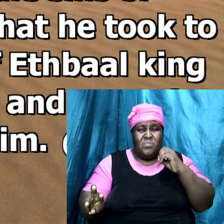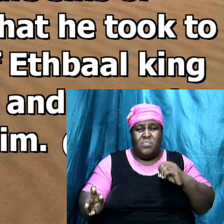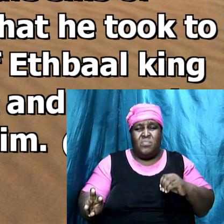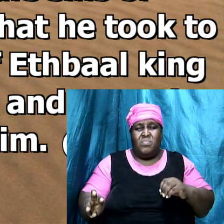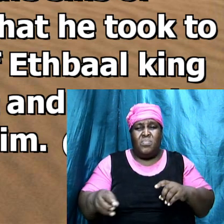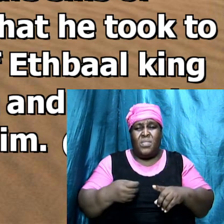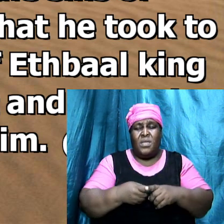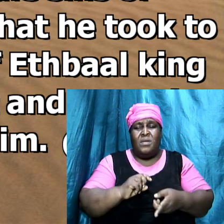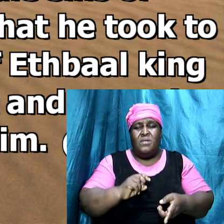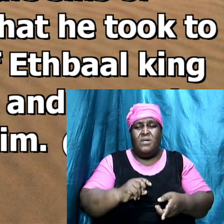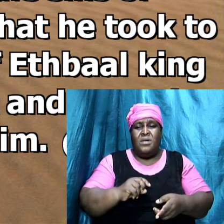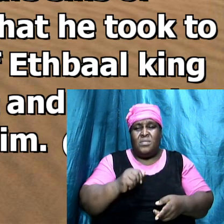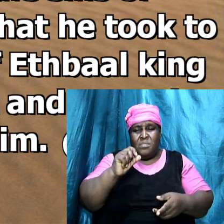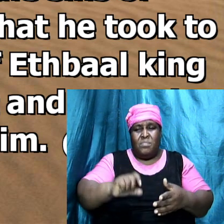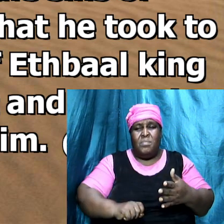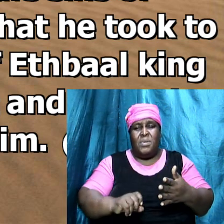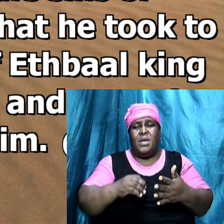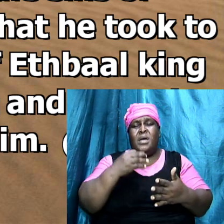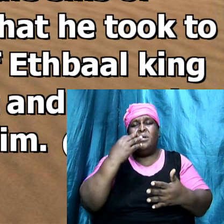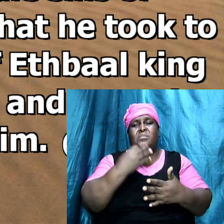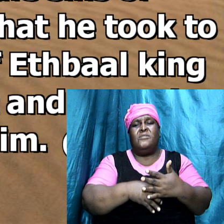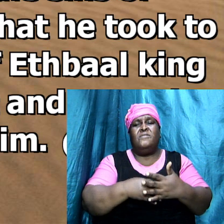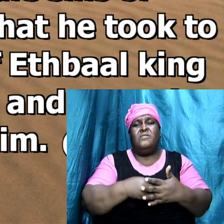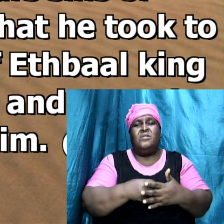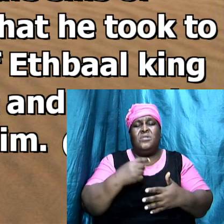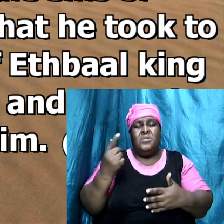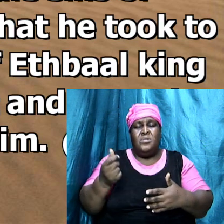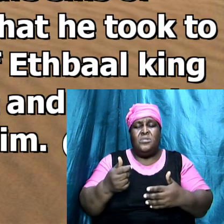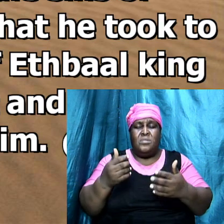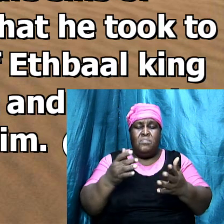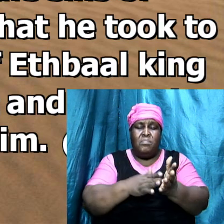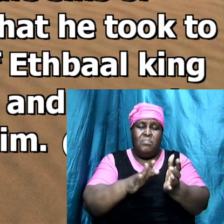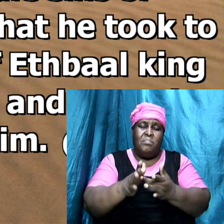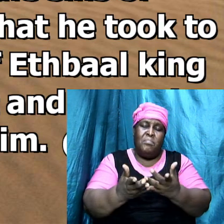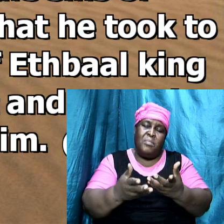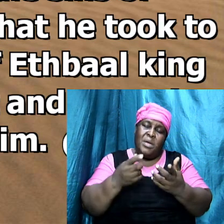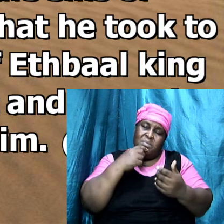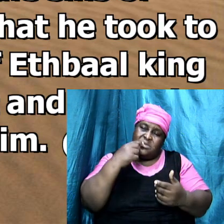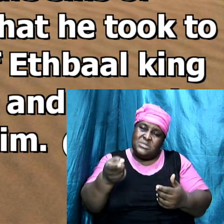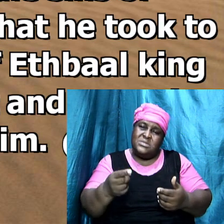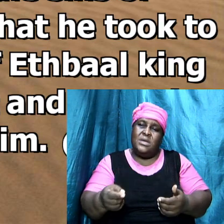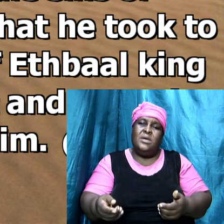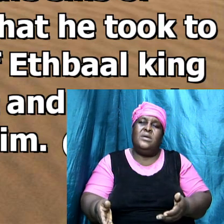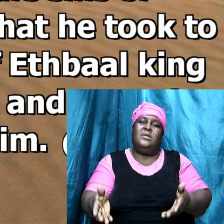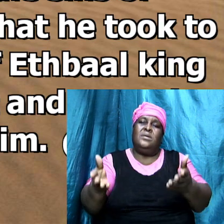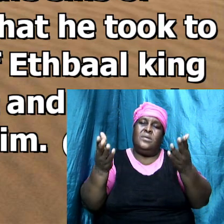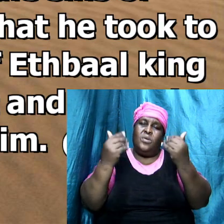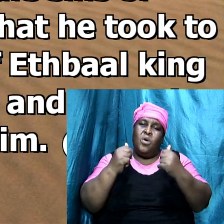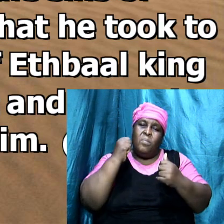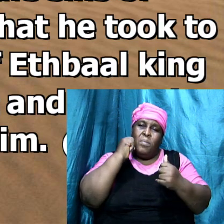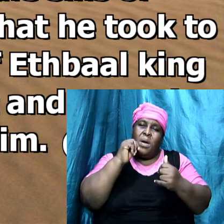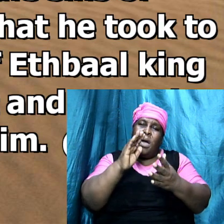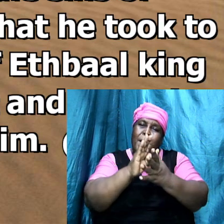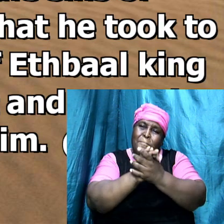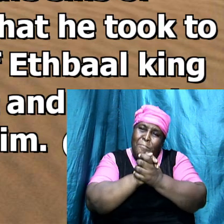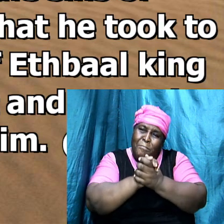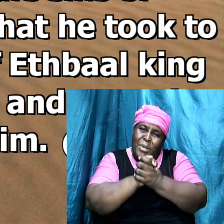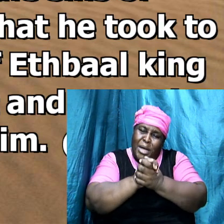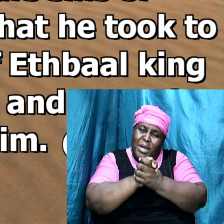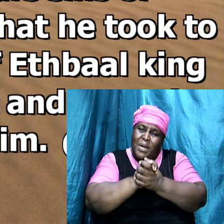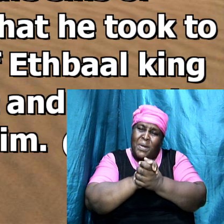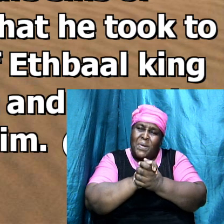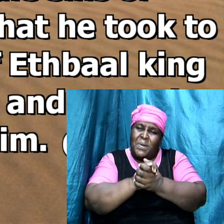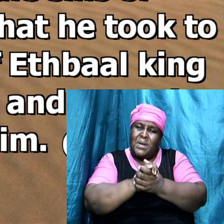the Bible says that he went and joined himself to Jezebel the daughter of Etibial king of the